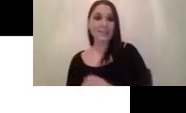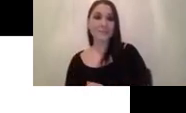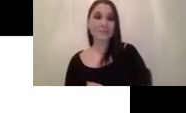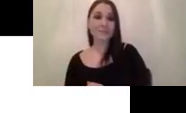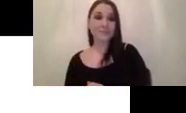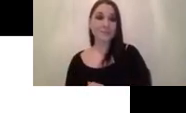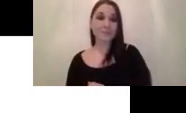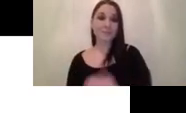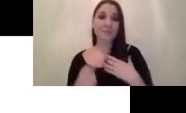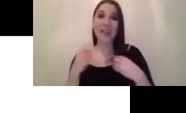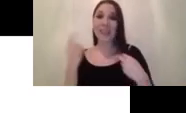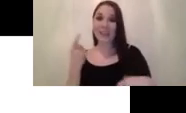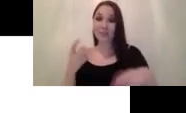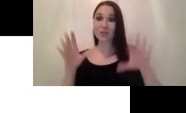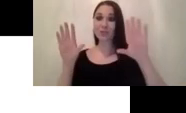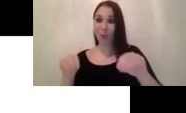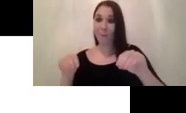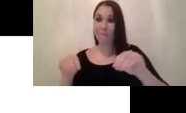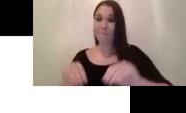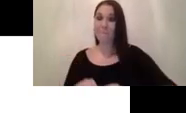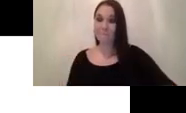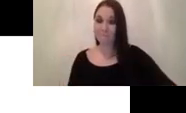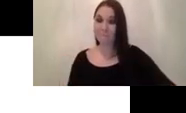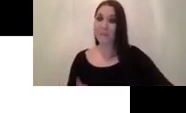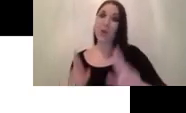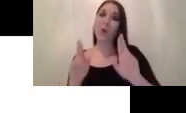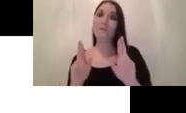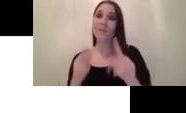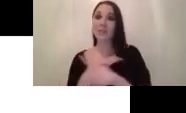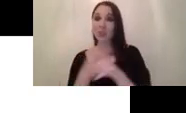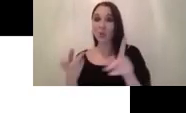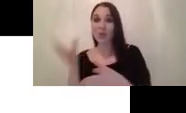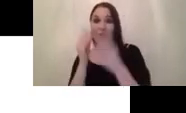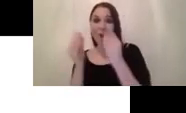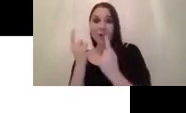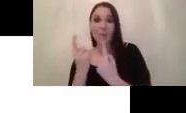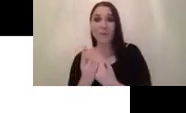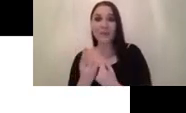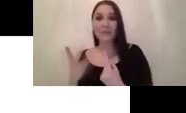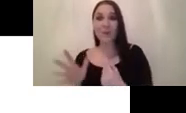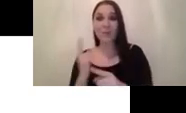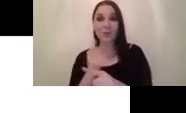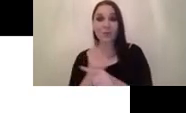think i'm gonna stop here um and uh hopefully you'll learn something from this talk thanks